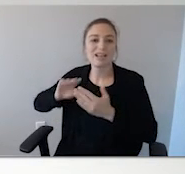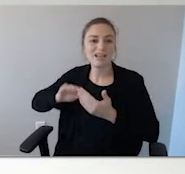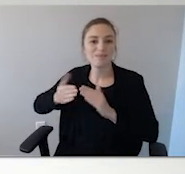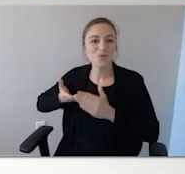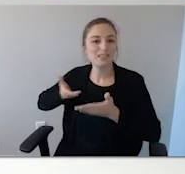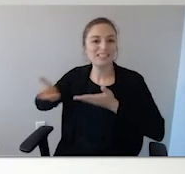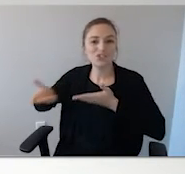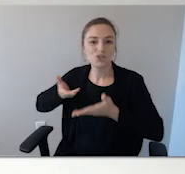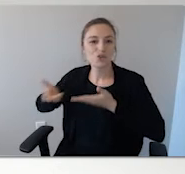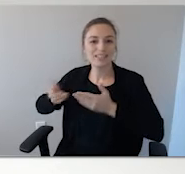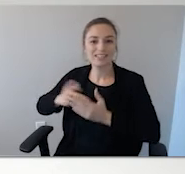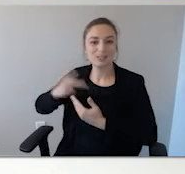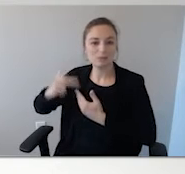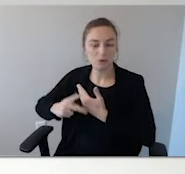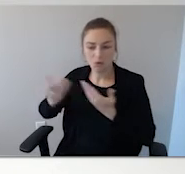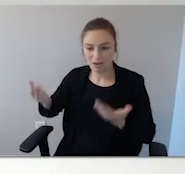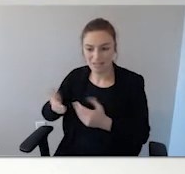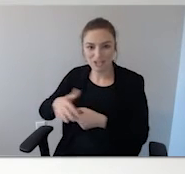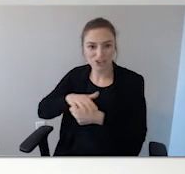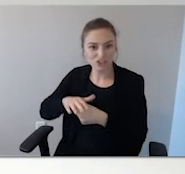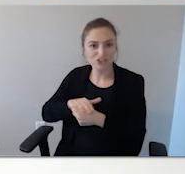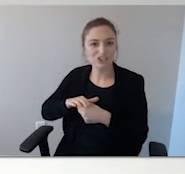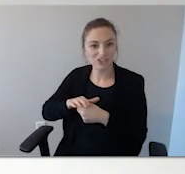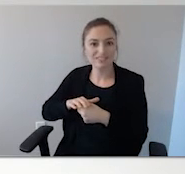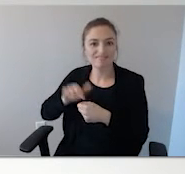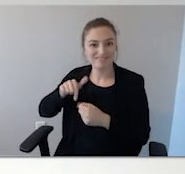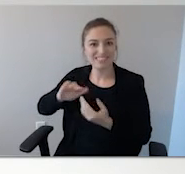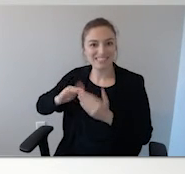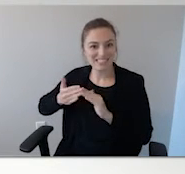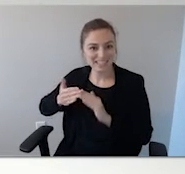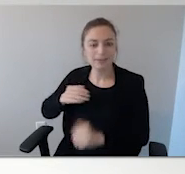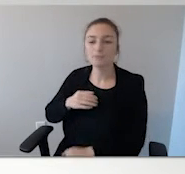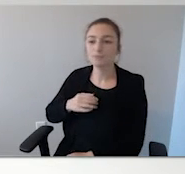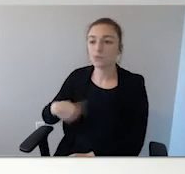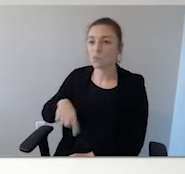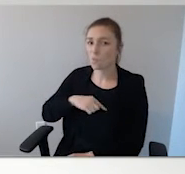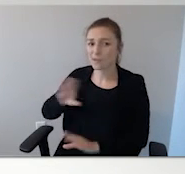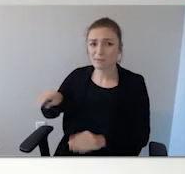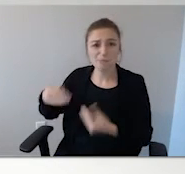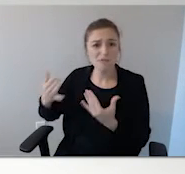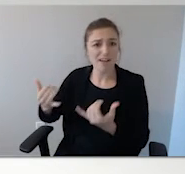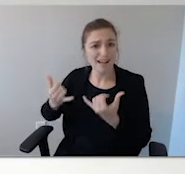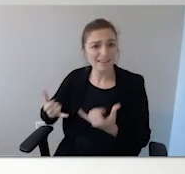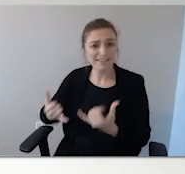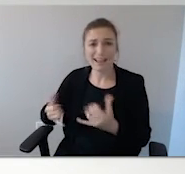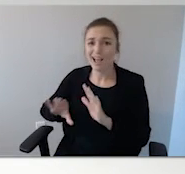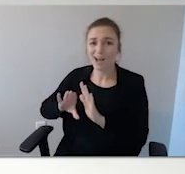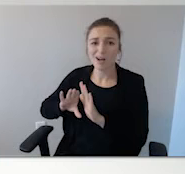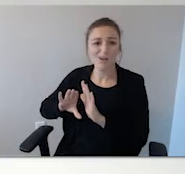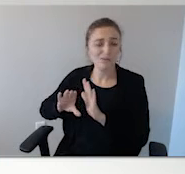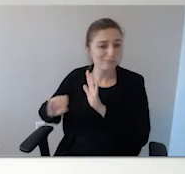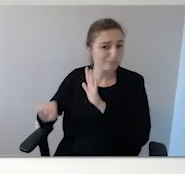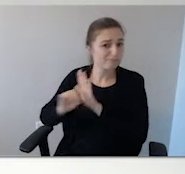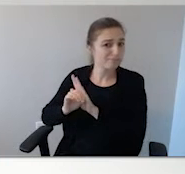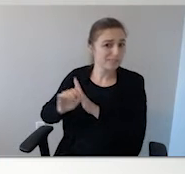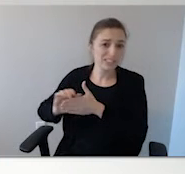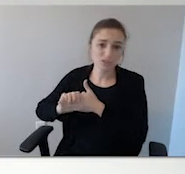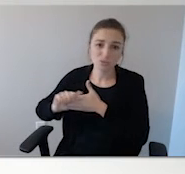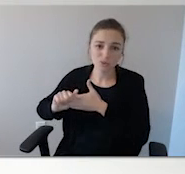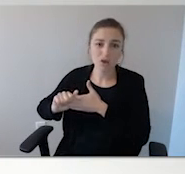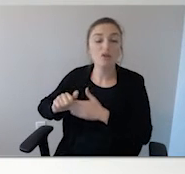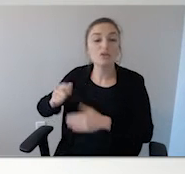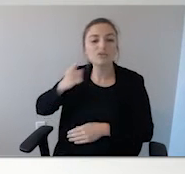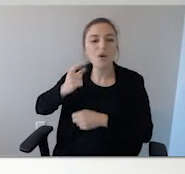program here in the city of Lynchburg. We provide it now at no cost to those that cannot afford it through an annual